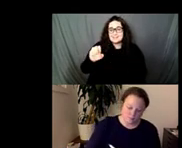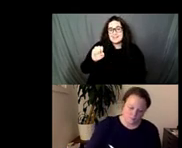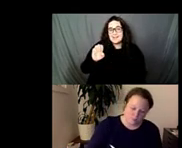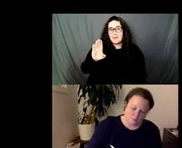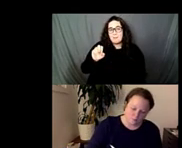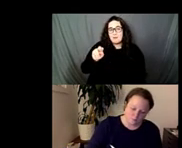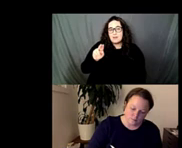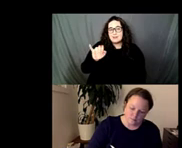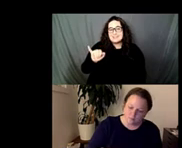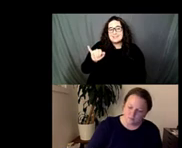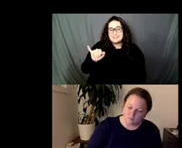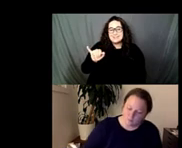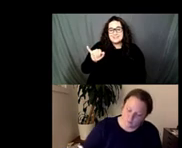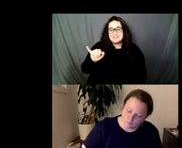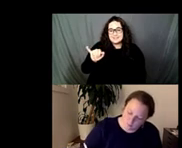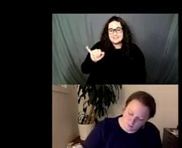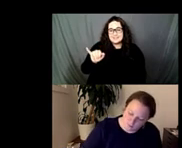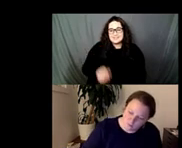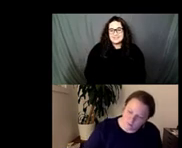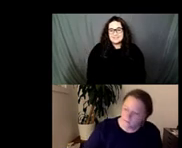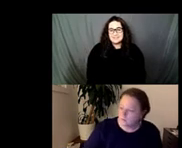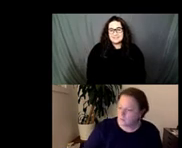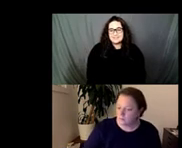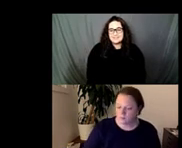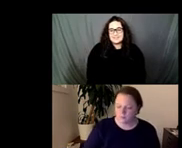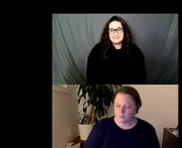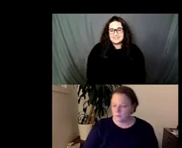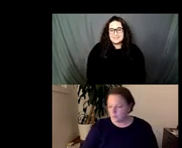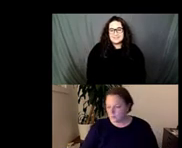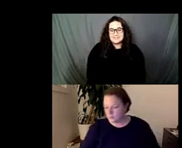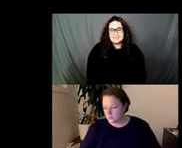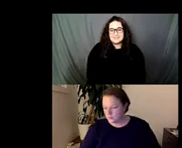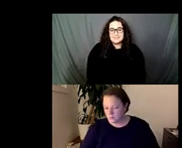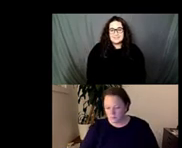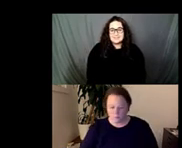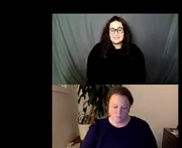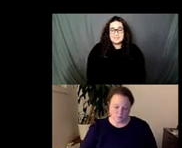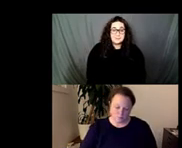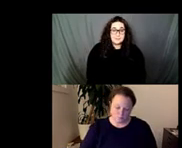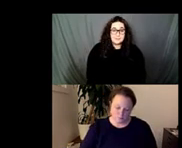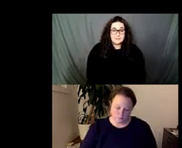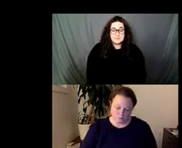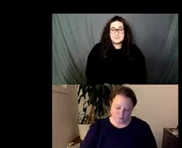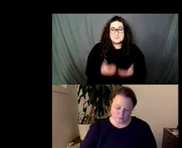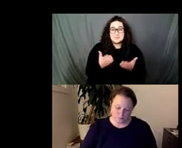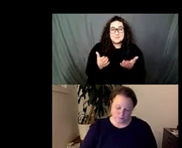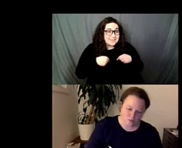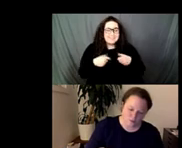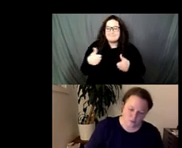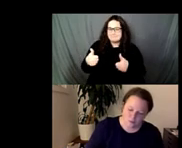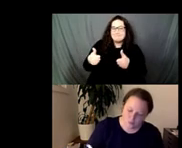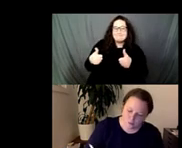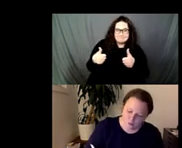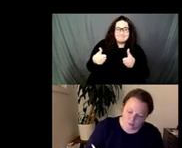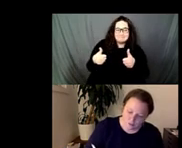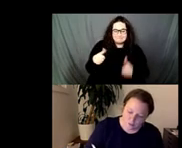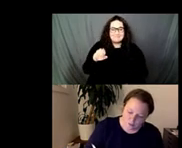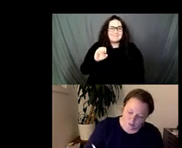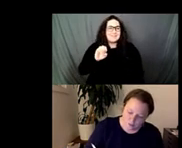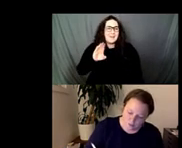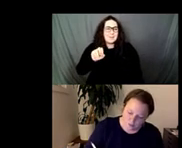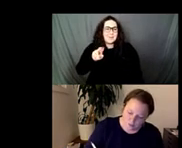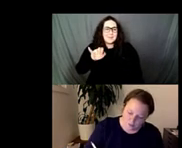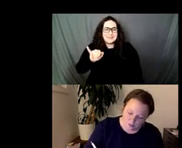uh ebony jones stewart so let's um bring her to the floor all right hello